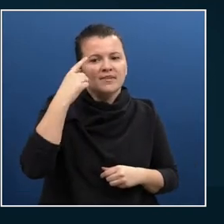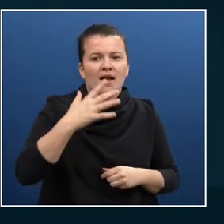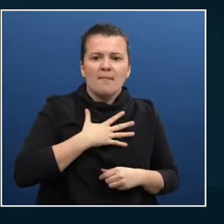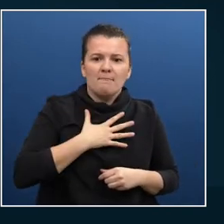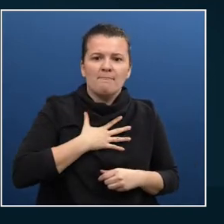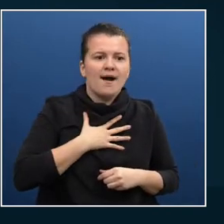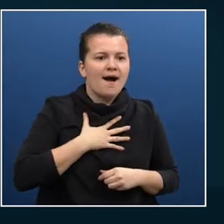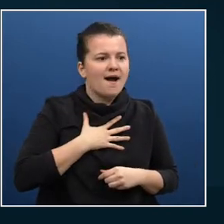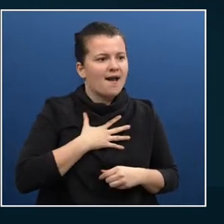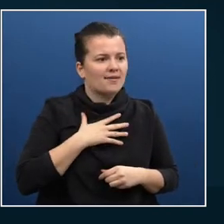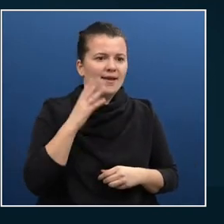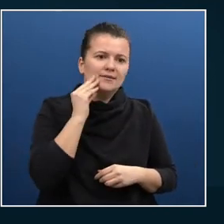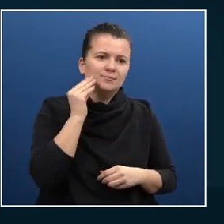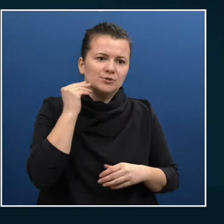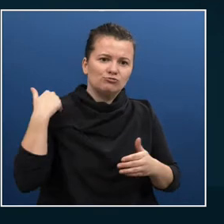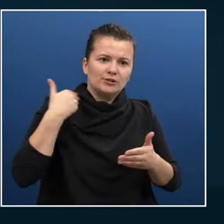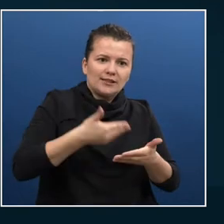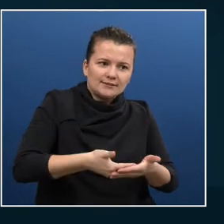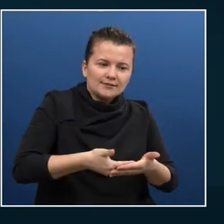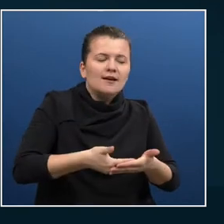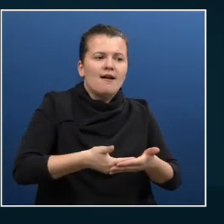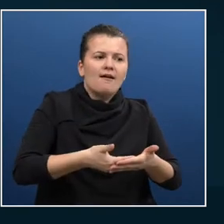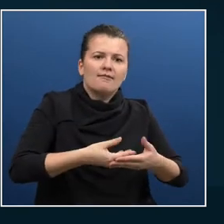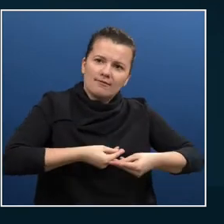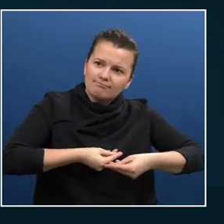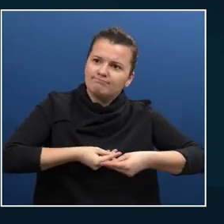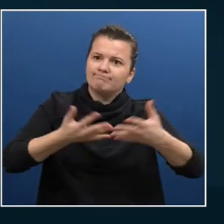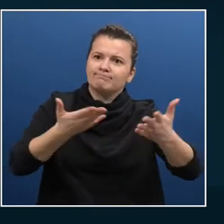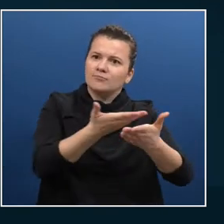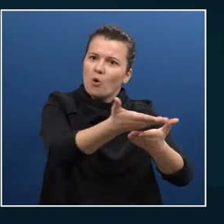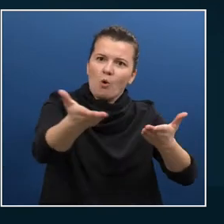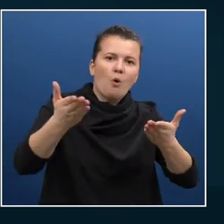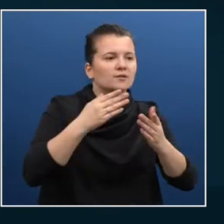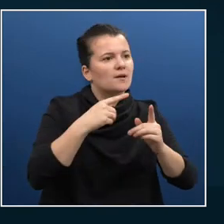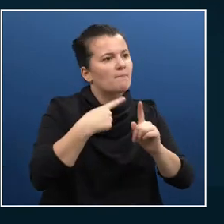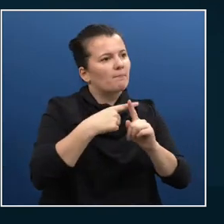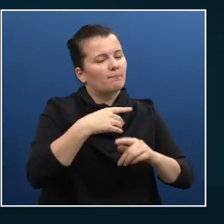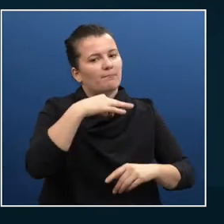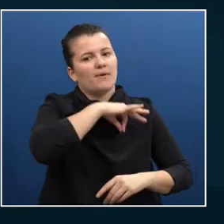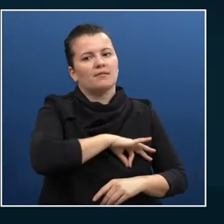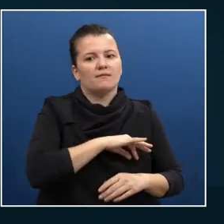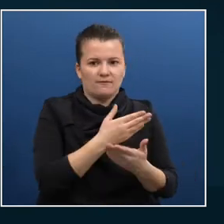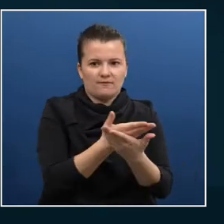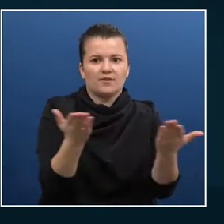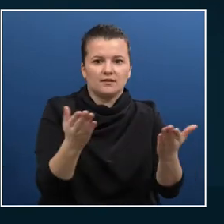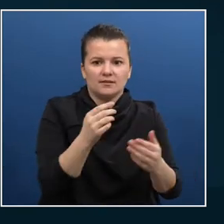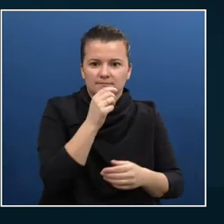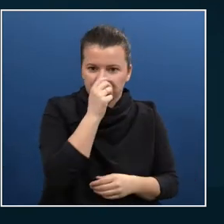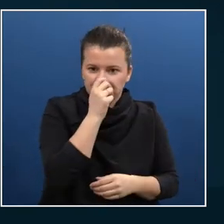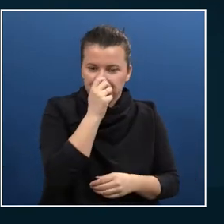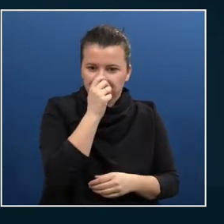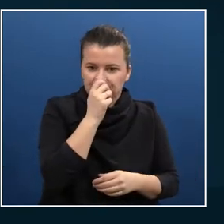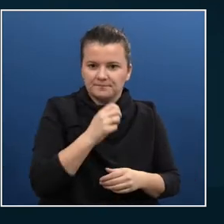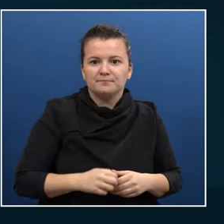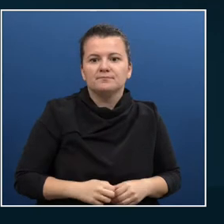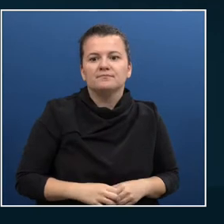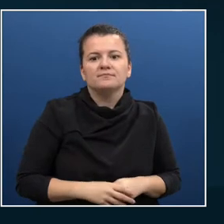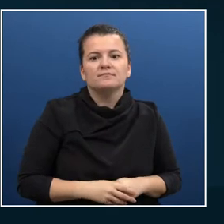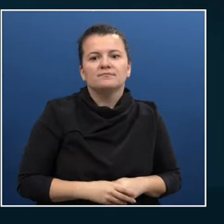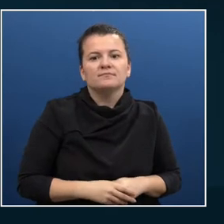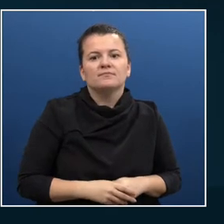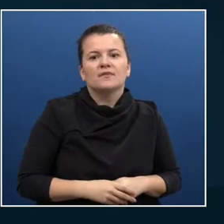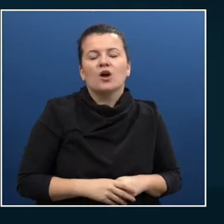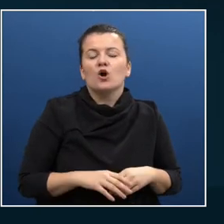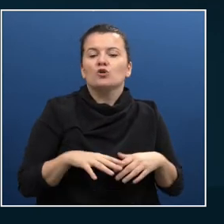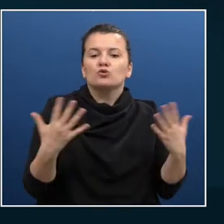for other people and empowering them has actually kept with me all of these years, though. And every time that it gets tough and every time I